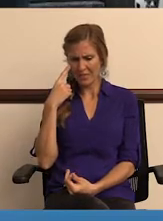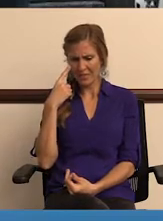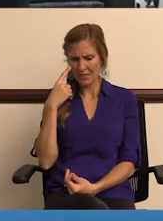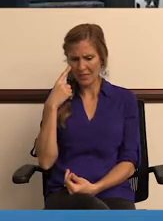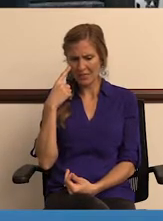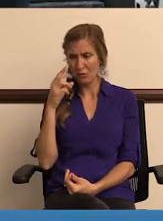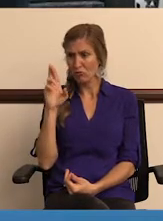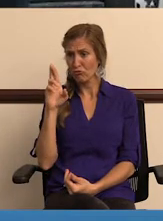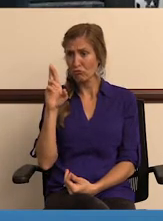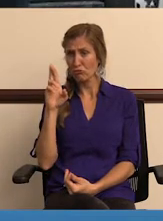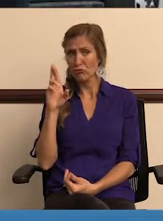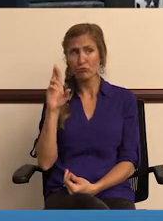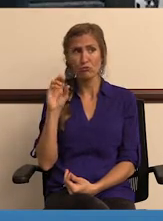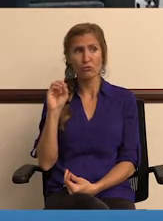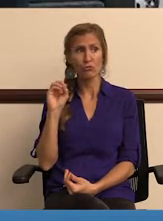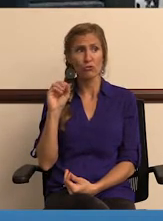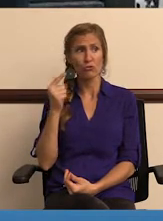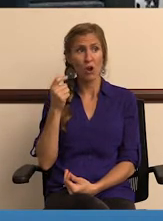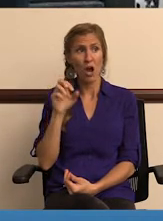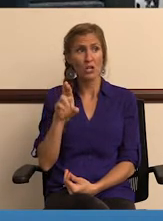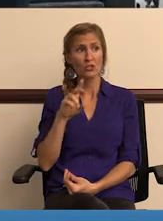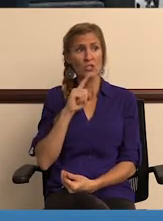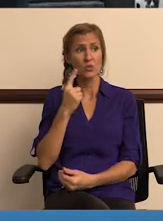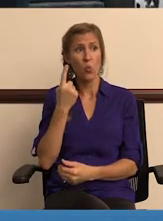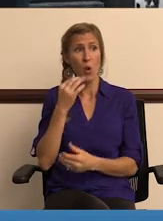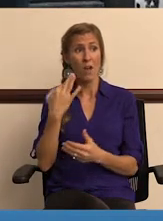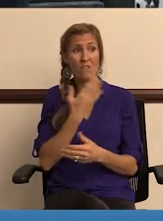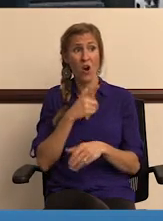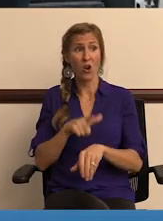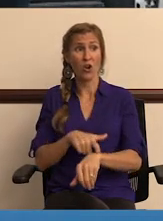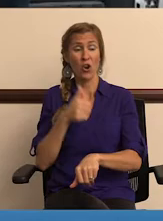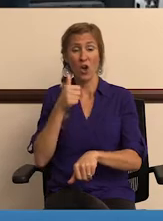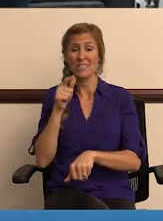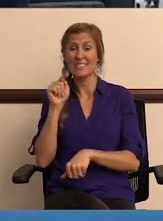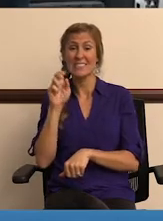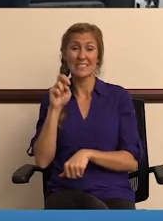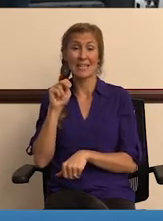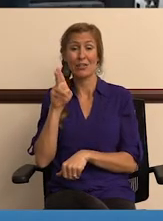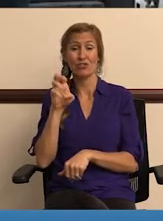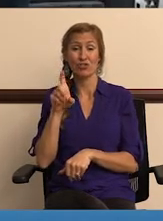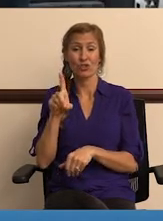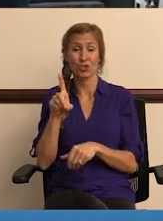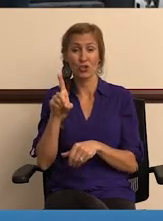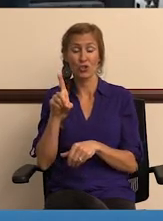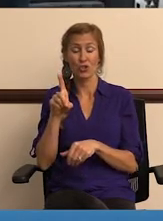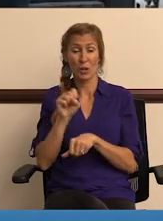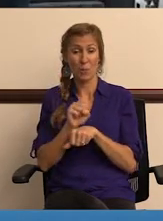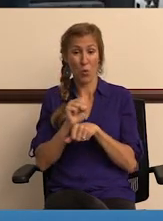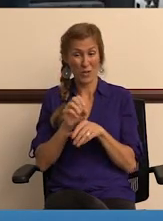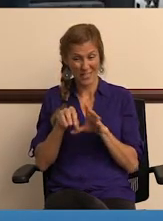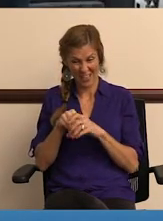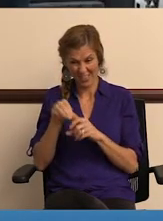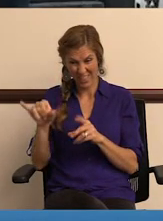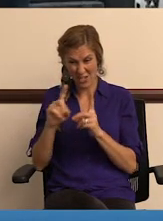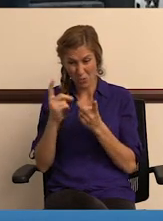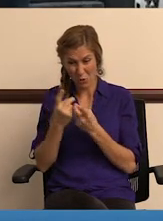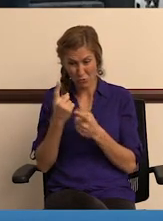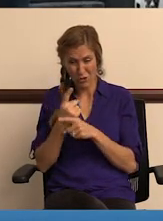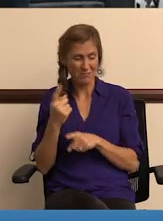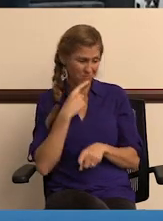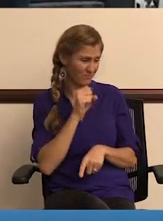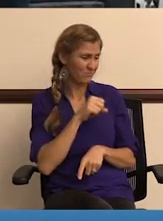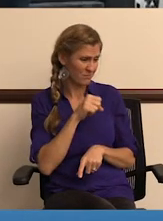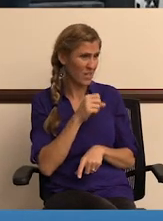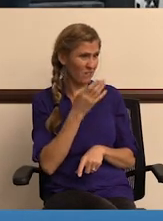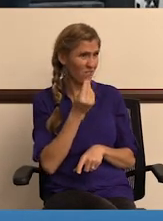I think Roger is one of our longest tenured employees within the department. Yeah, think he's